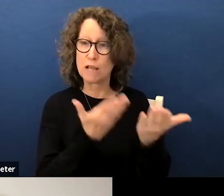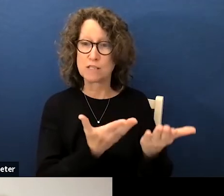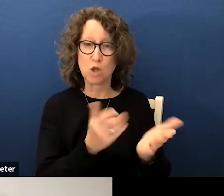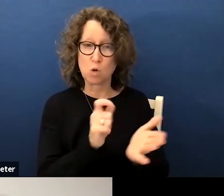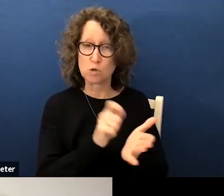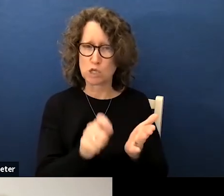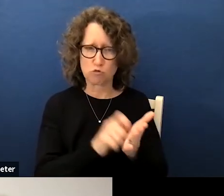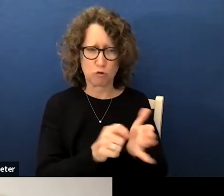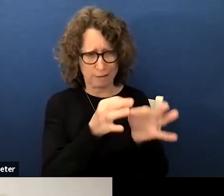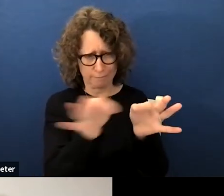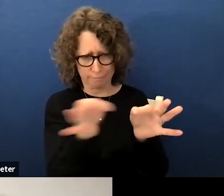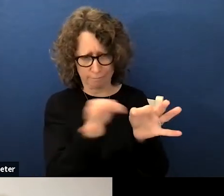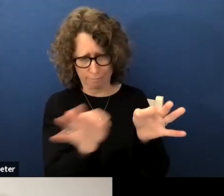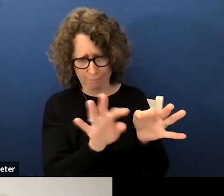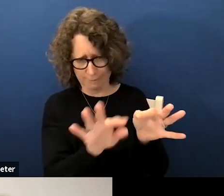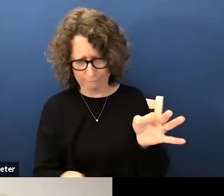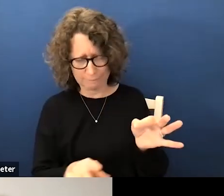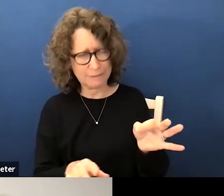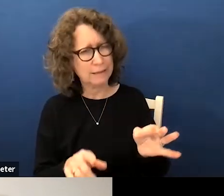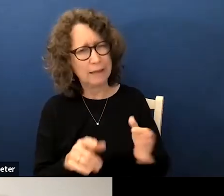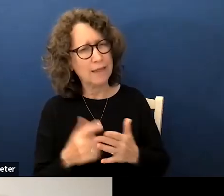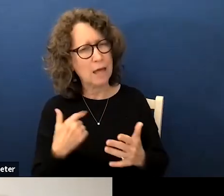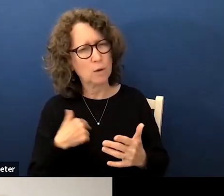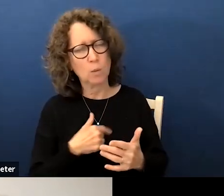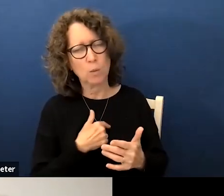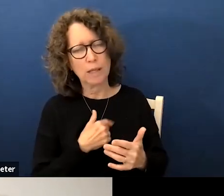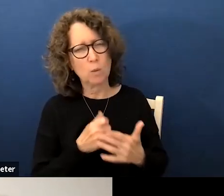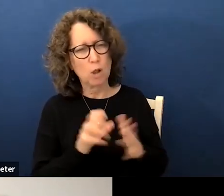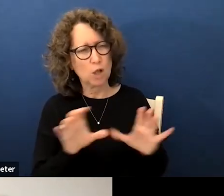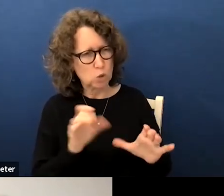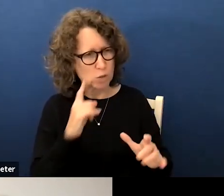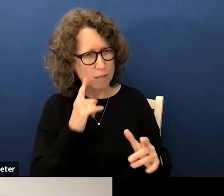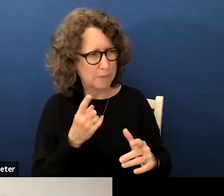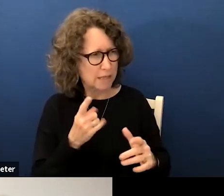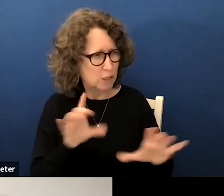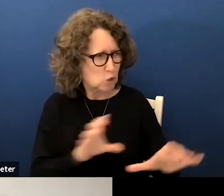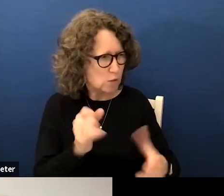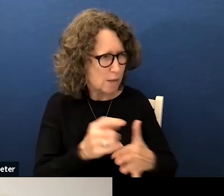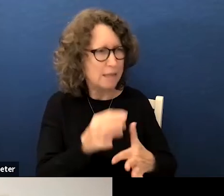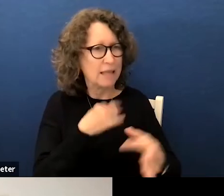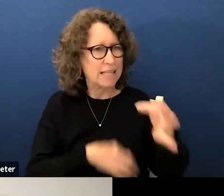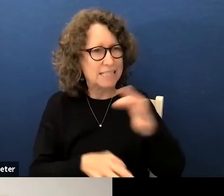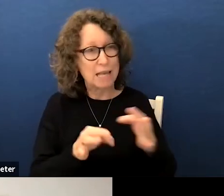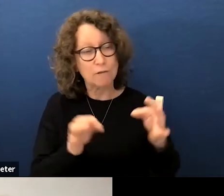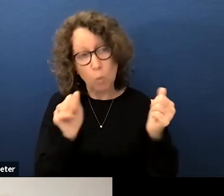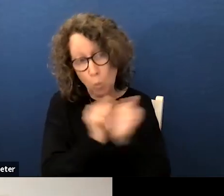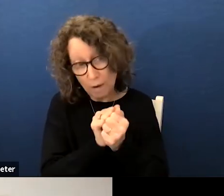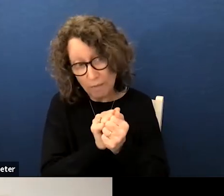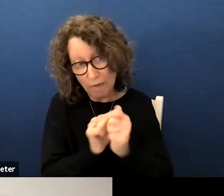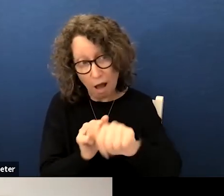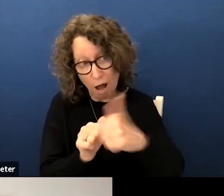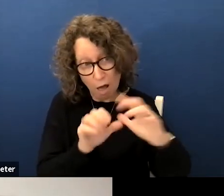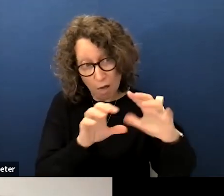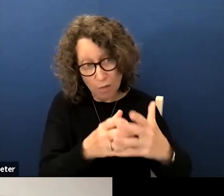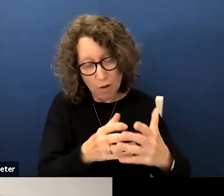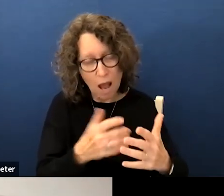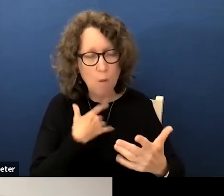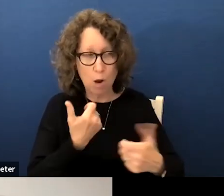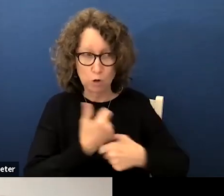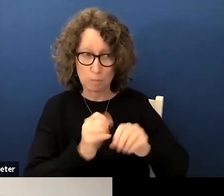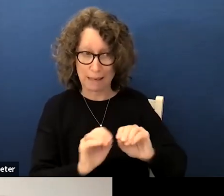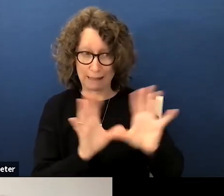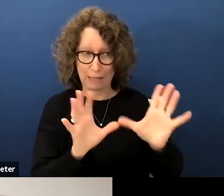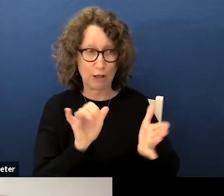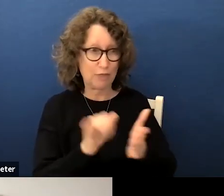written in such a way that we're going to go out and do something to somebody instead of with somebody i think that we i want to clarify